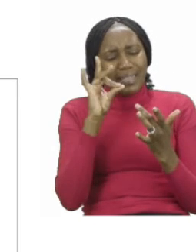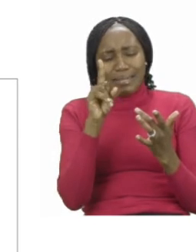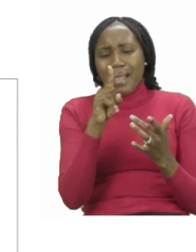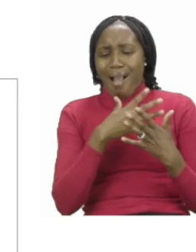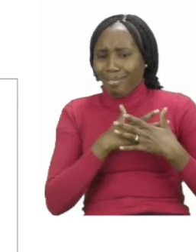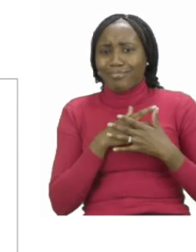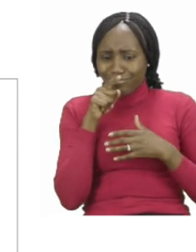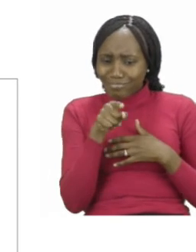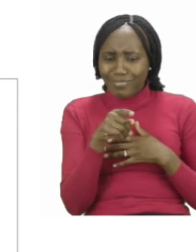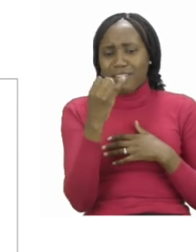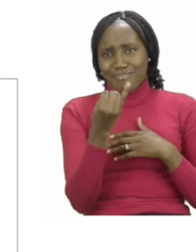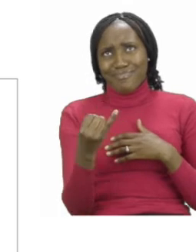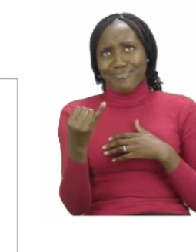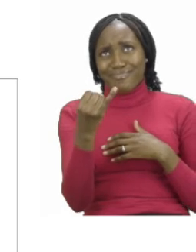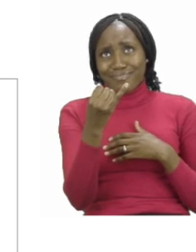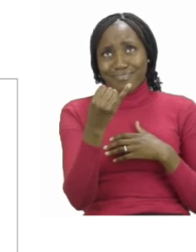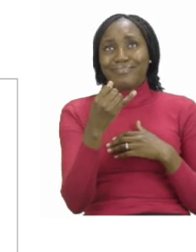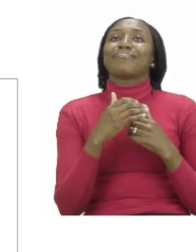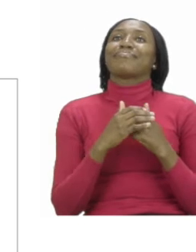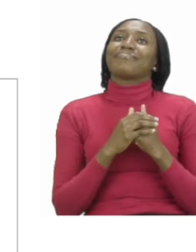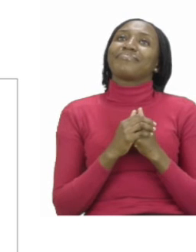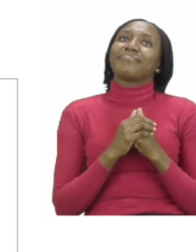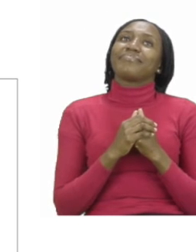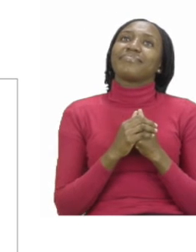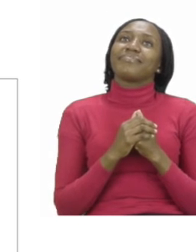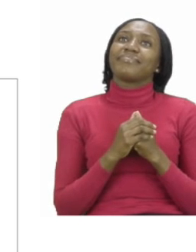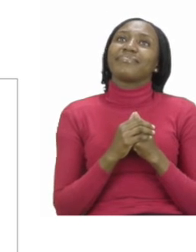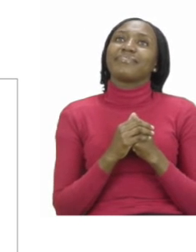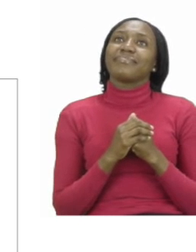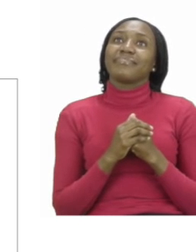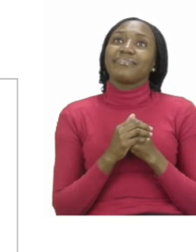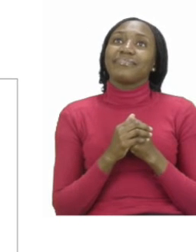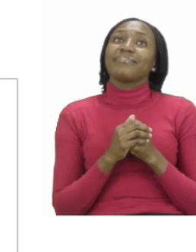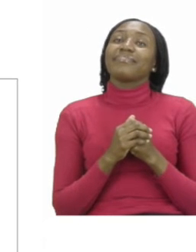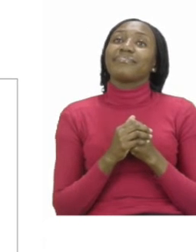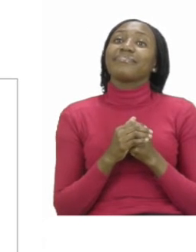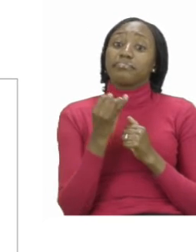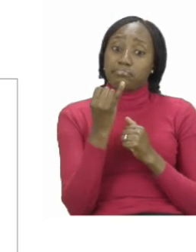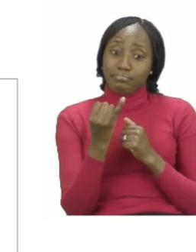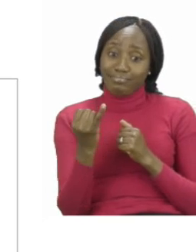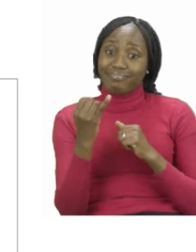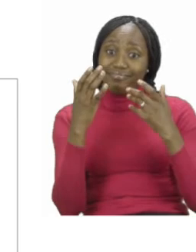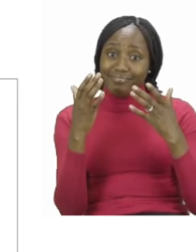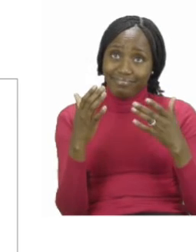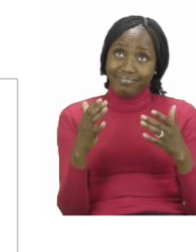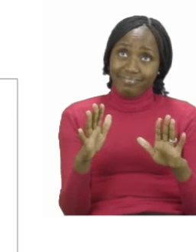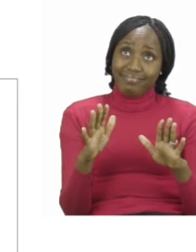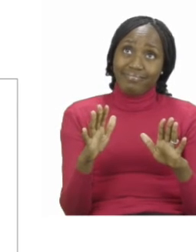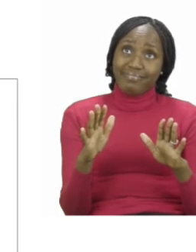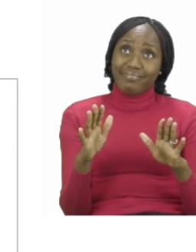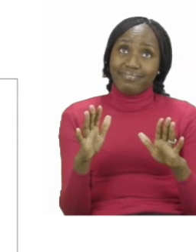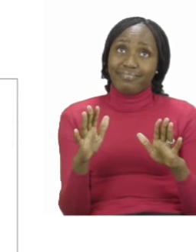animal. And once you have chosen the animal. You can then go ahead and draw the animal.